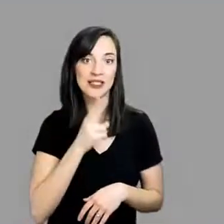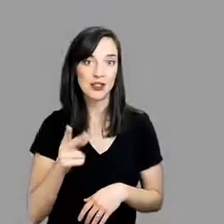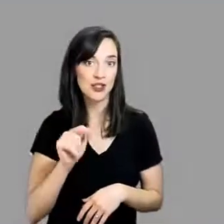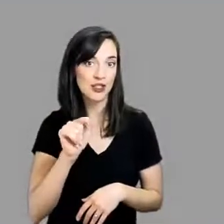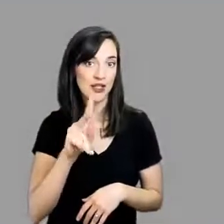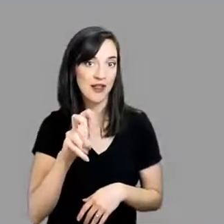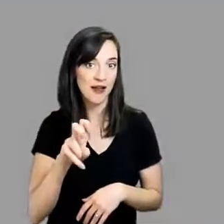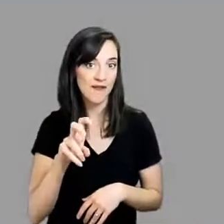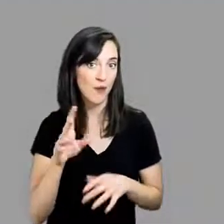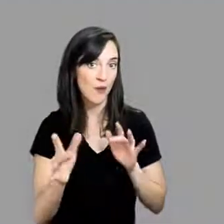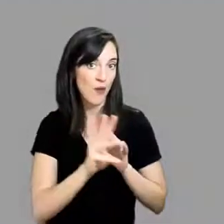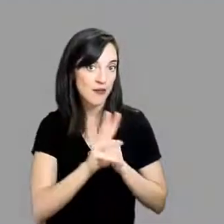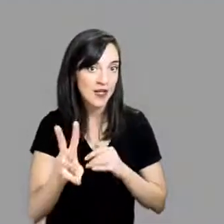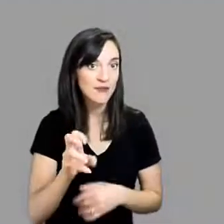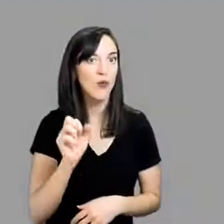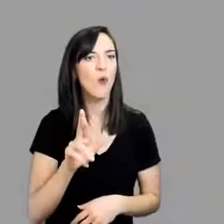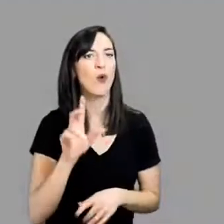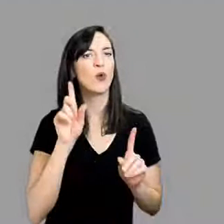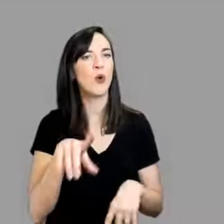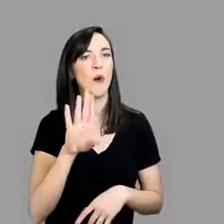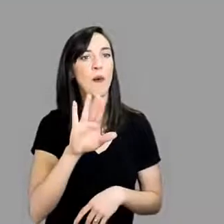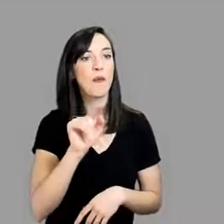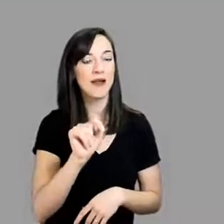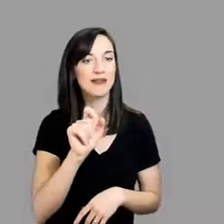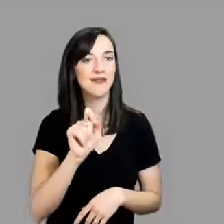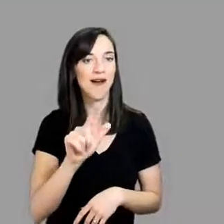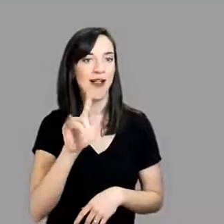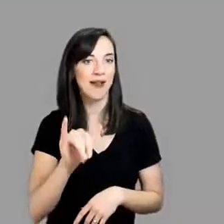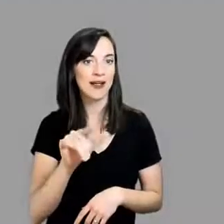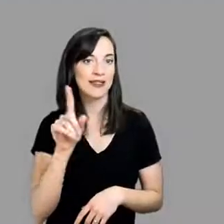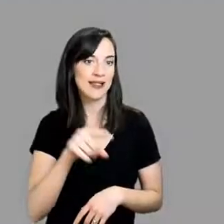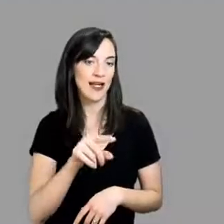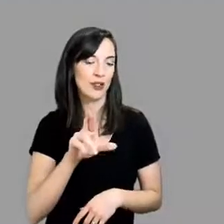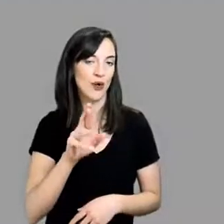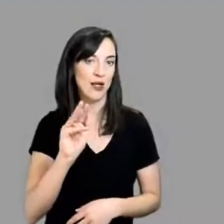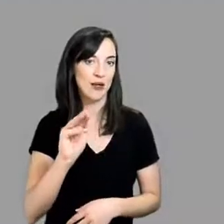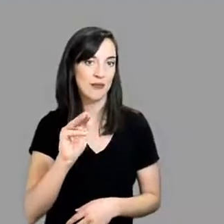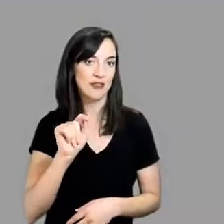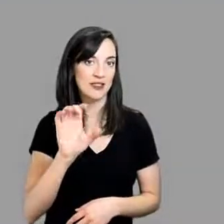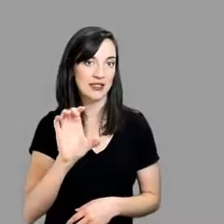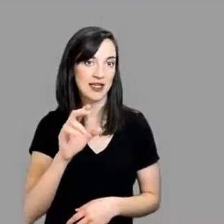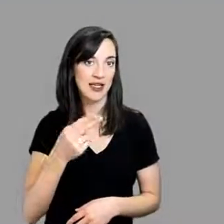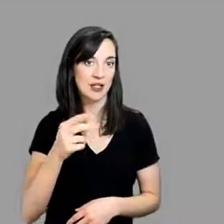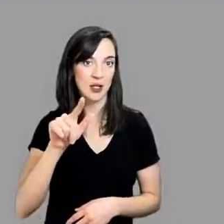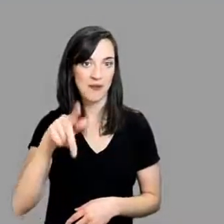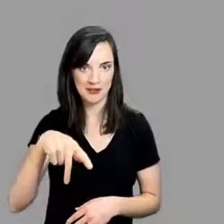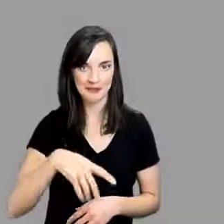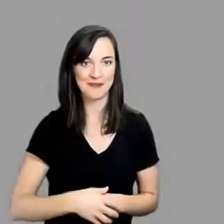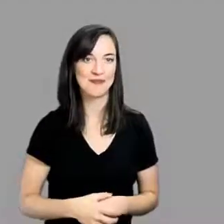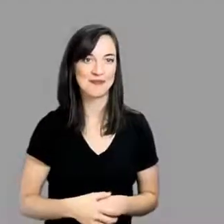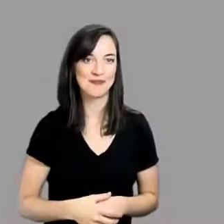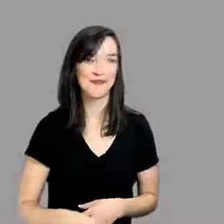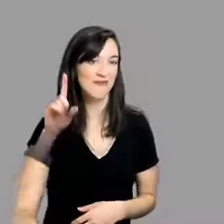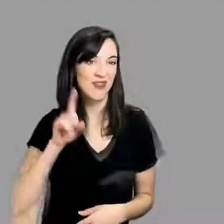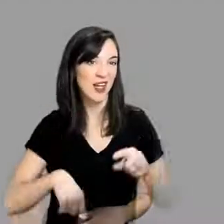website or by going to the bit.ly bit.ly slash rmtchlp.